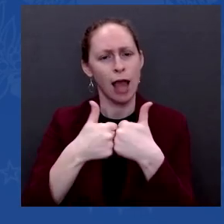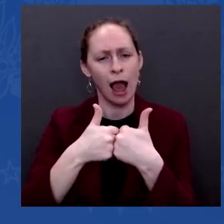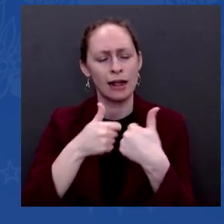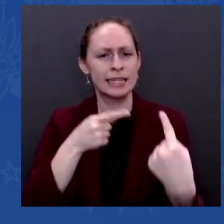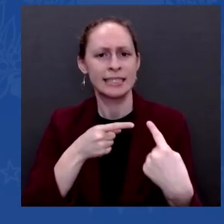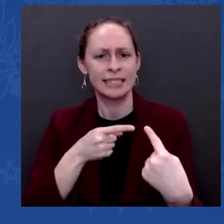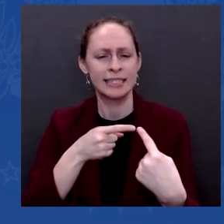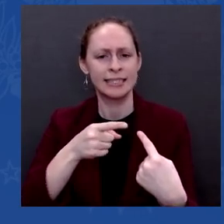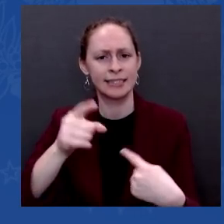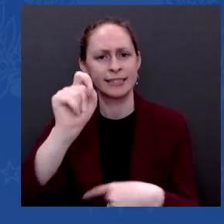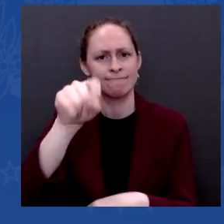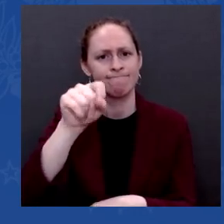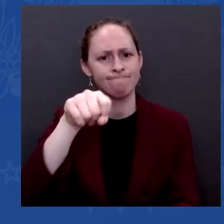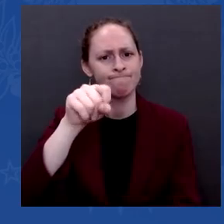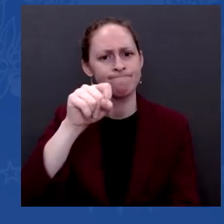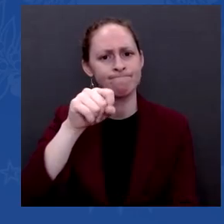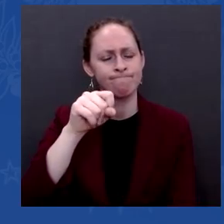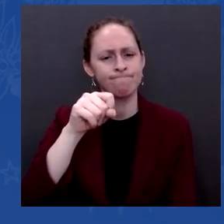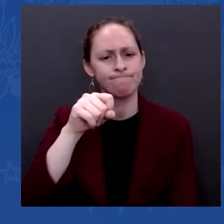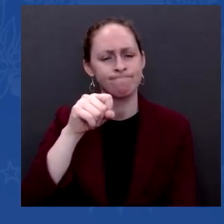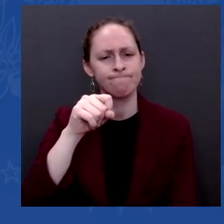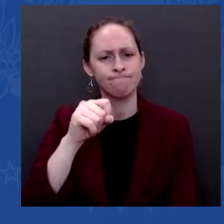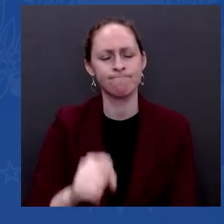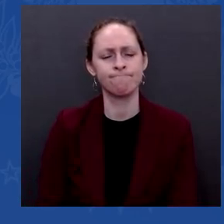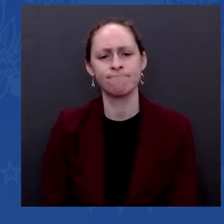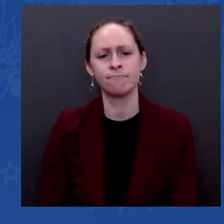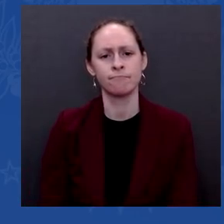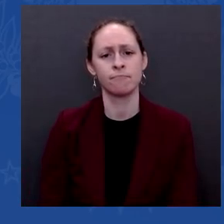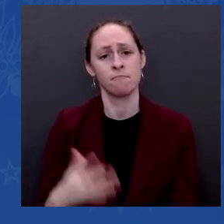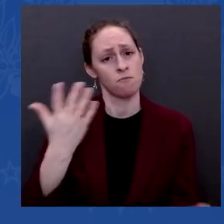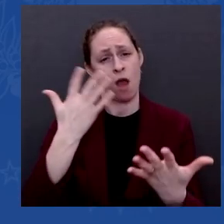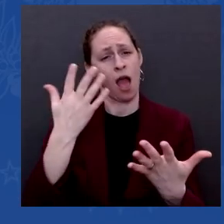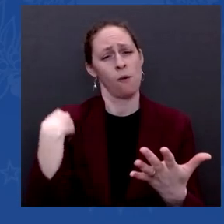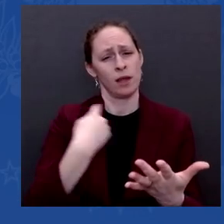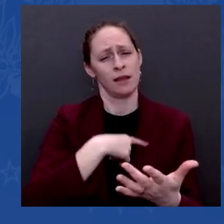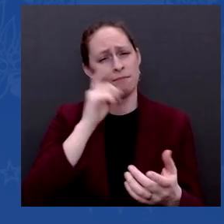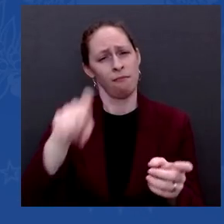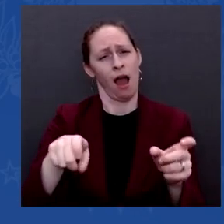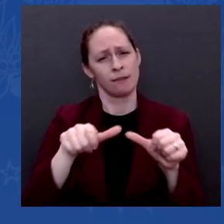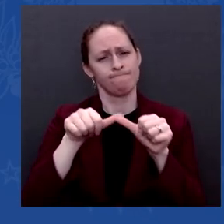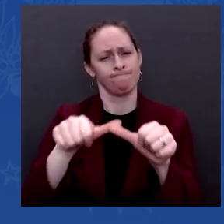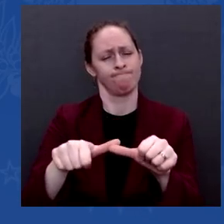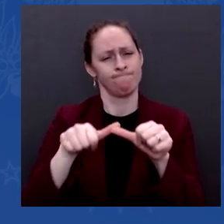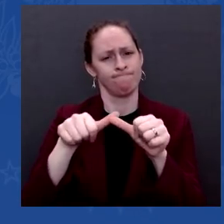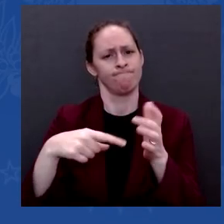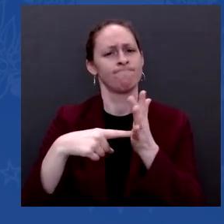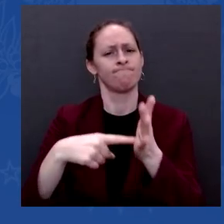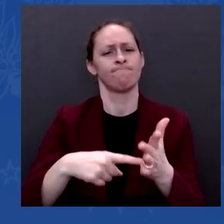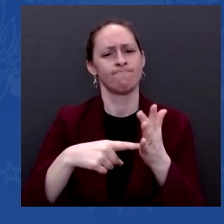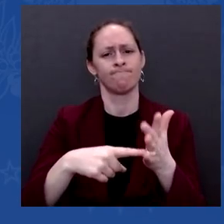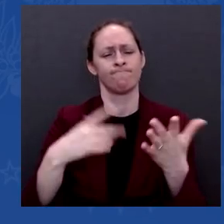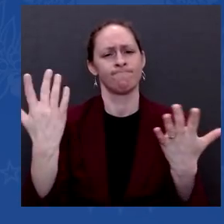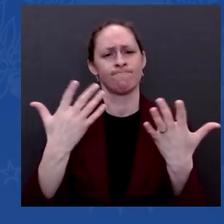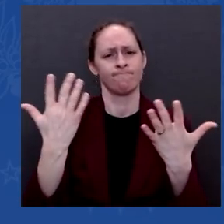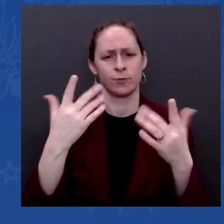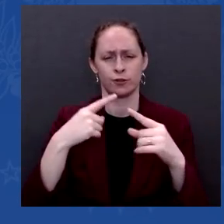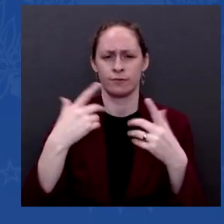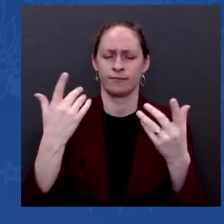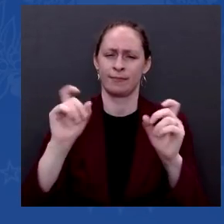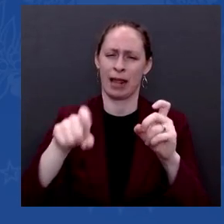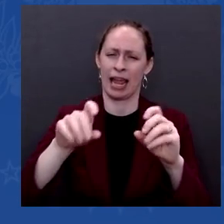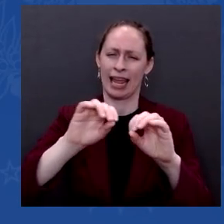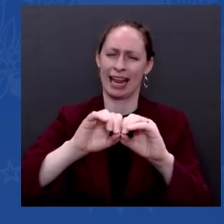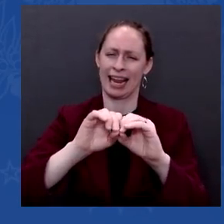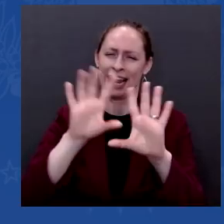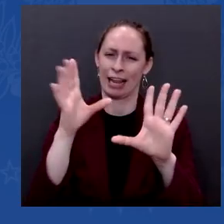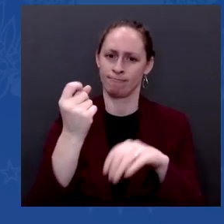that I think we're going to have to do is just make the case — I don't think there's anything unrealistic about what we're asking. I'm not trying to — I'm not asking